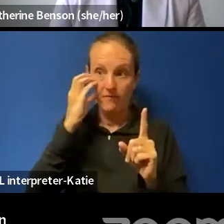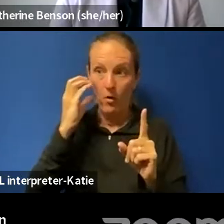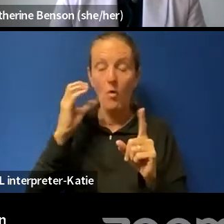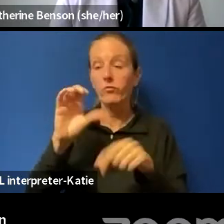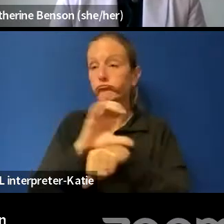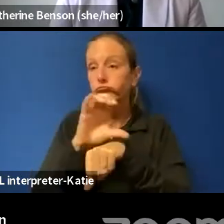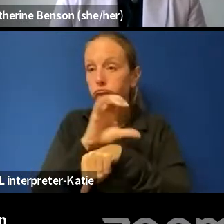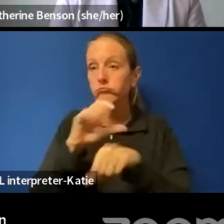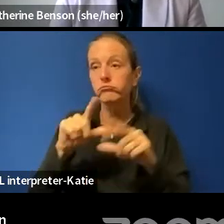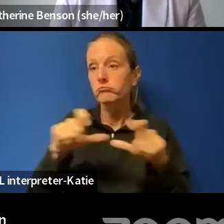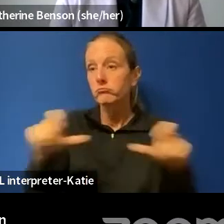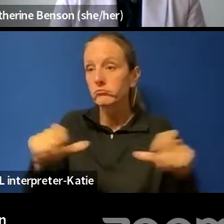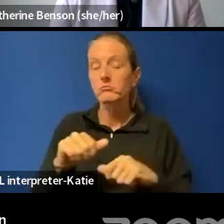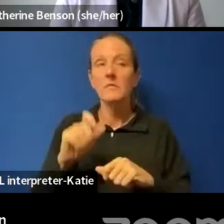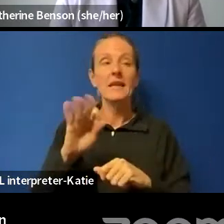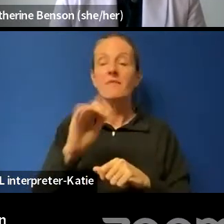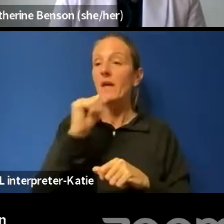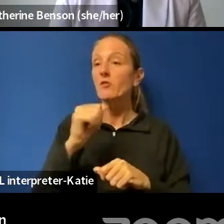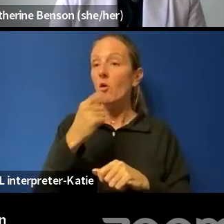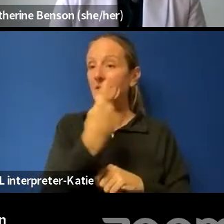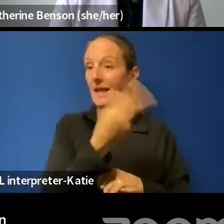people don't provide their passwords,